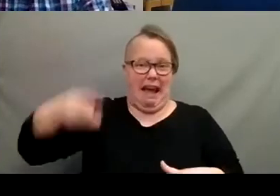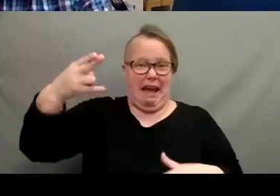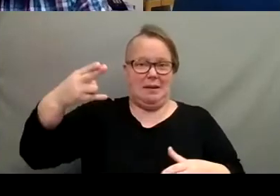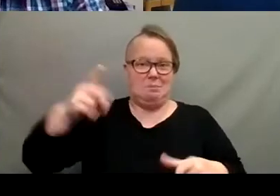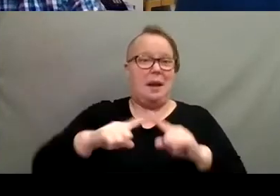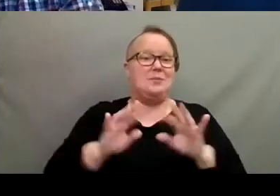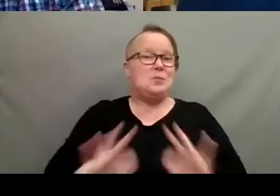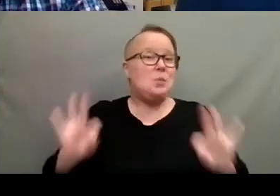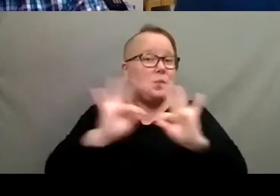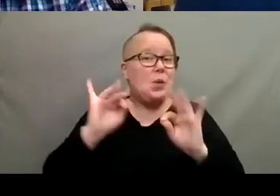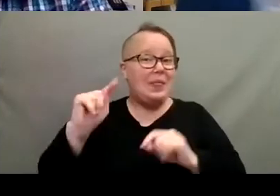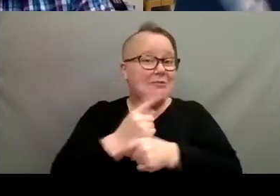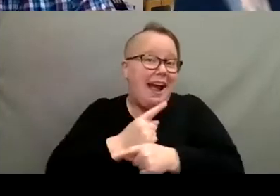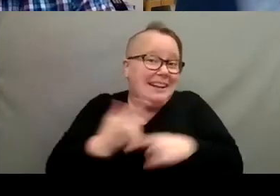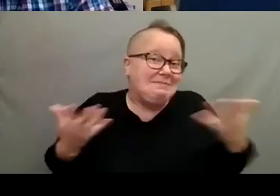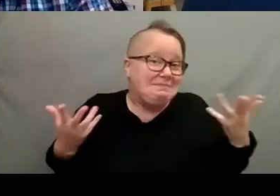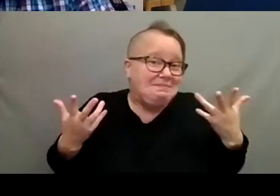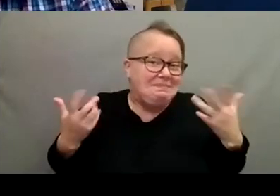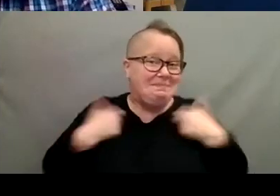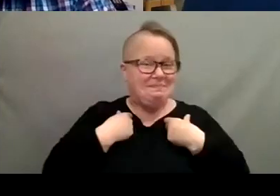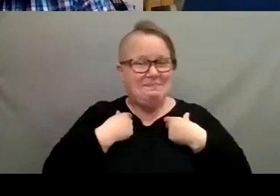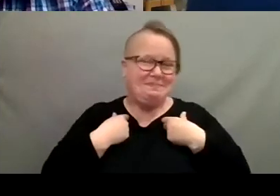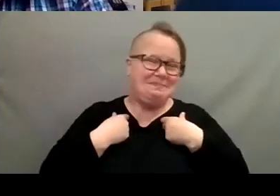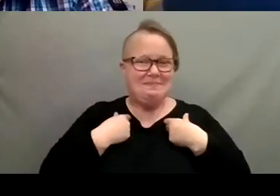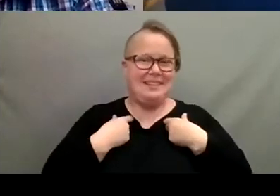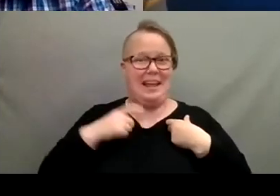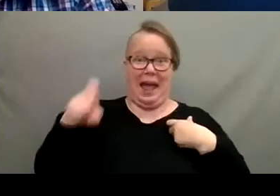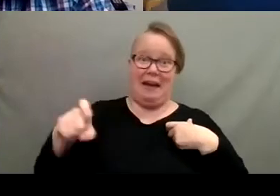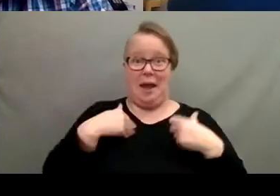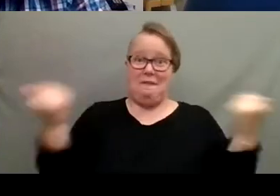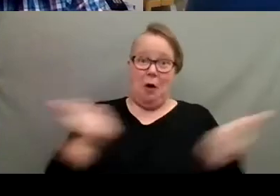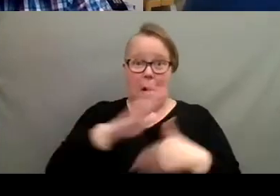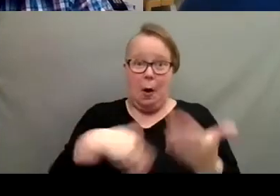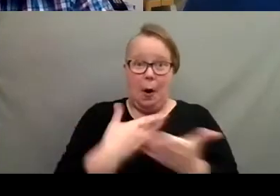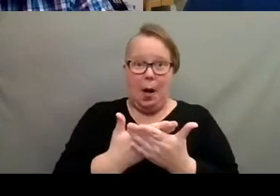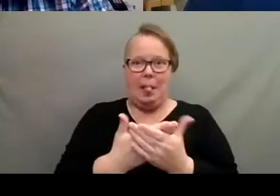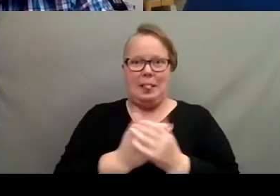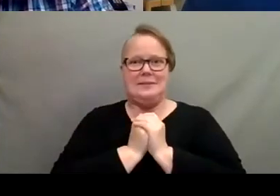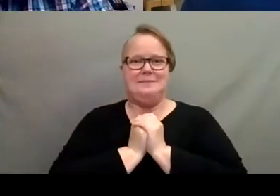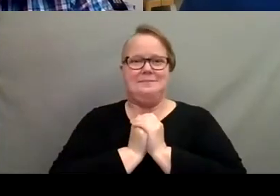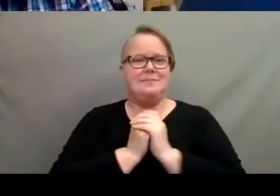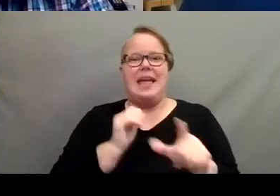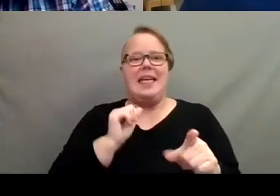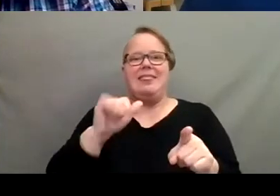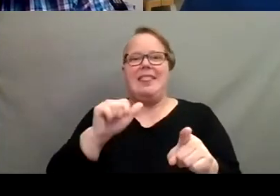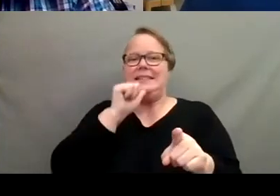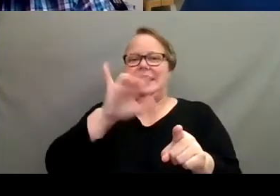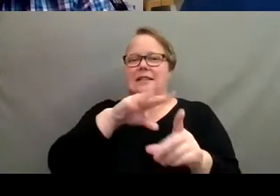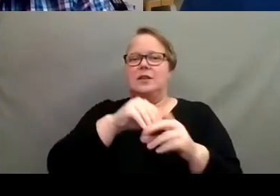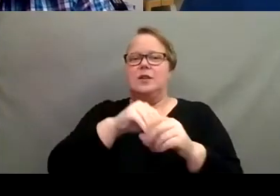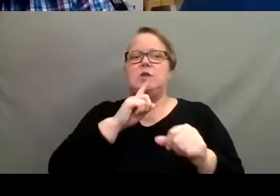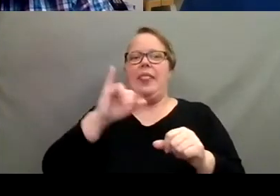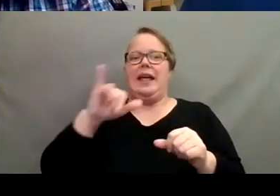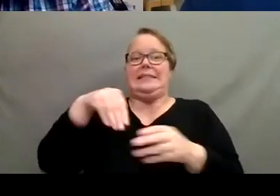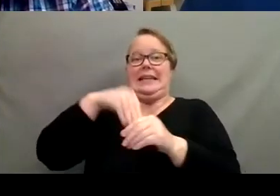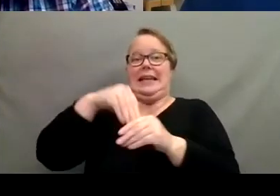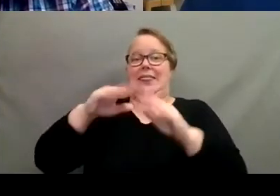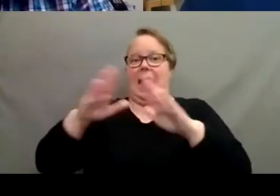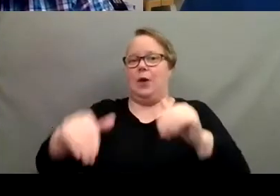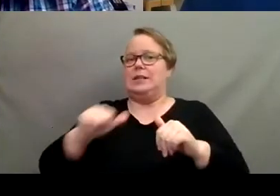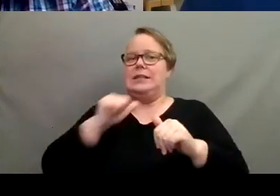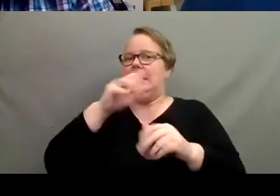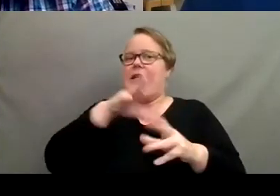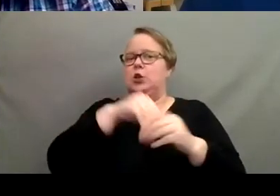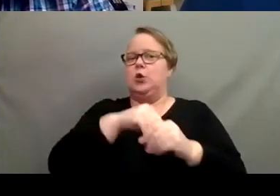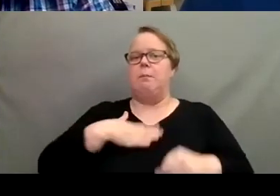it, you know, houseplants. Yeah. gotta, gotta have them all. Yeah. That doesn't include that. So that would be inside the house. That doesn't include